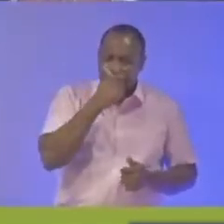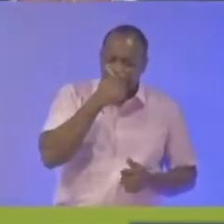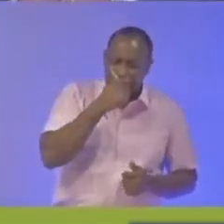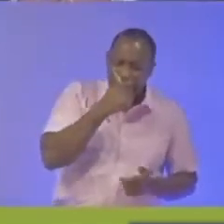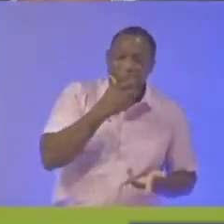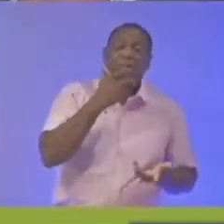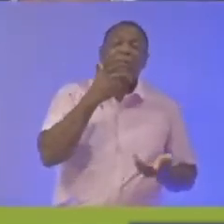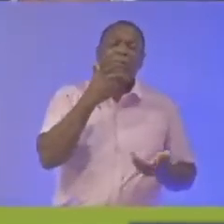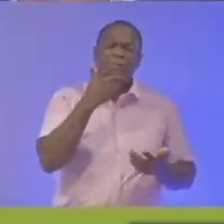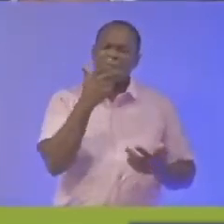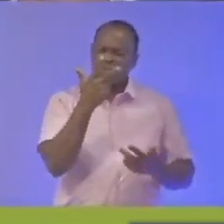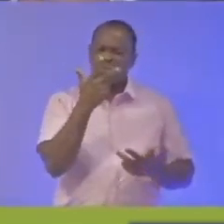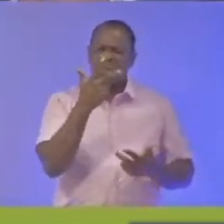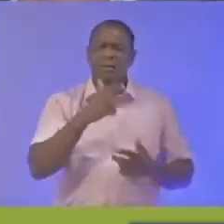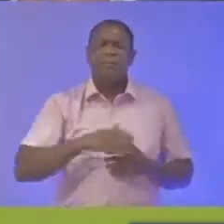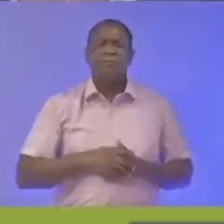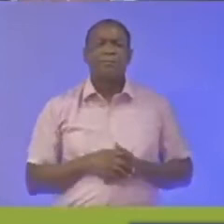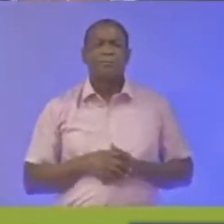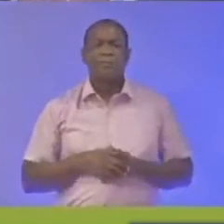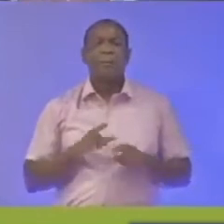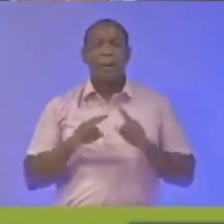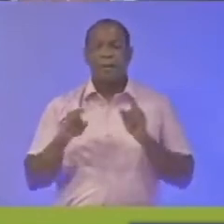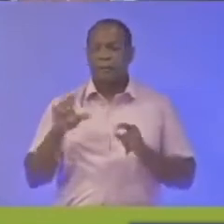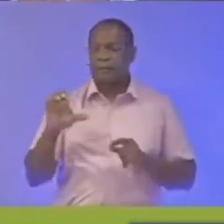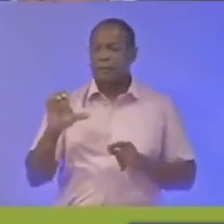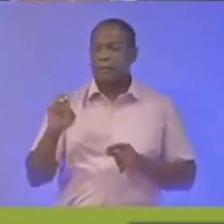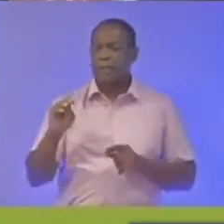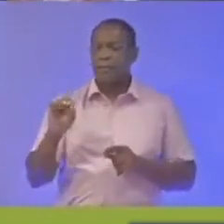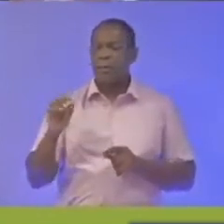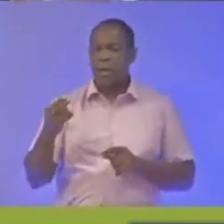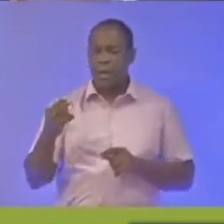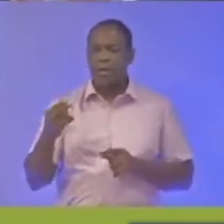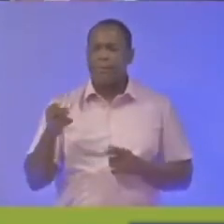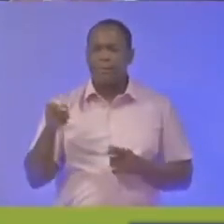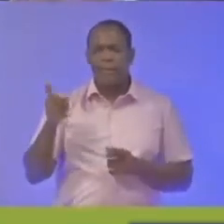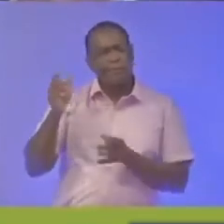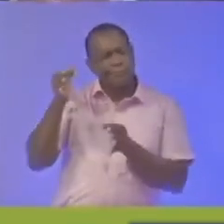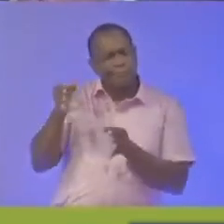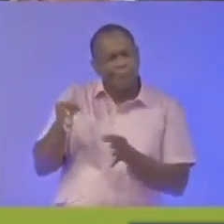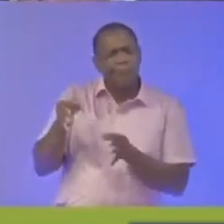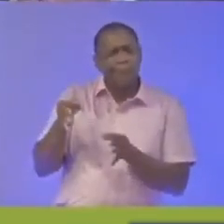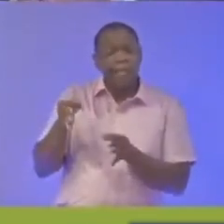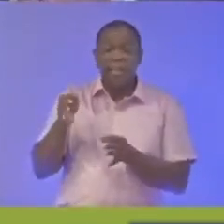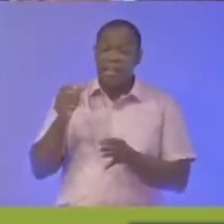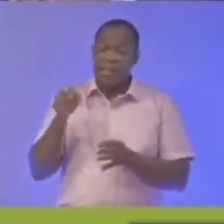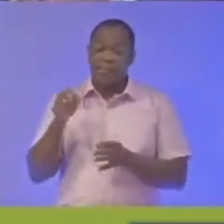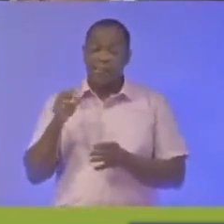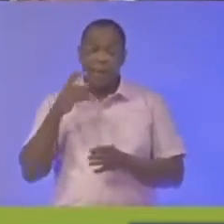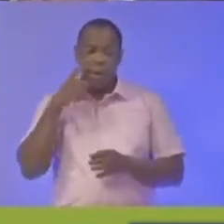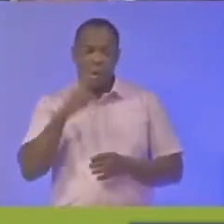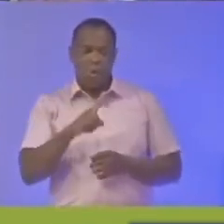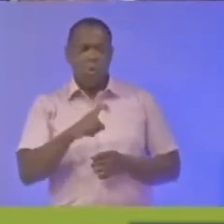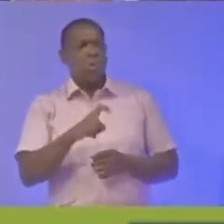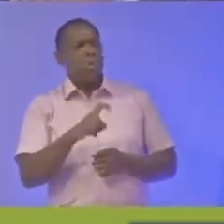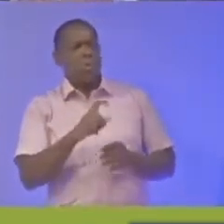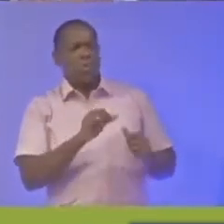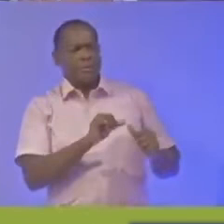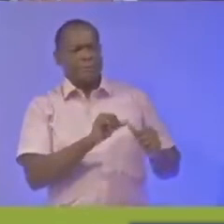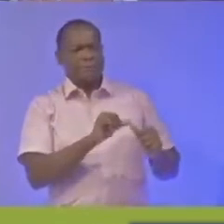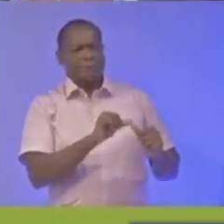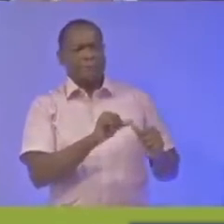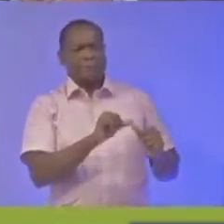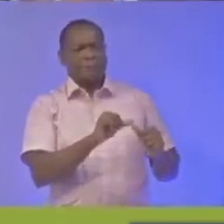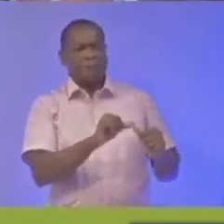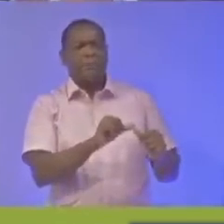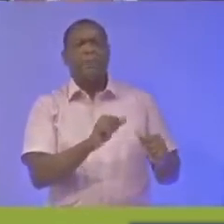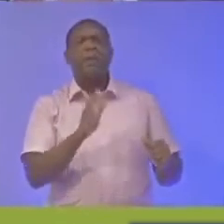but there will be some discretionary level of the cmo which if they think there's a hint of the acute symptoms continuing they will make that